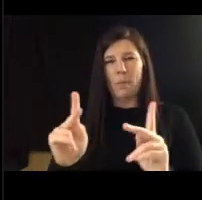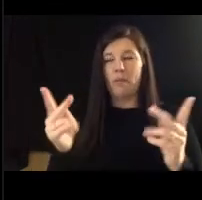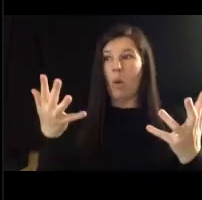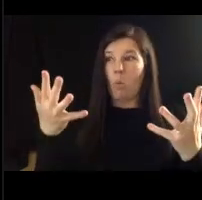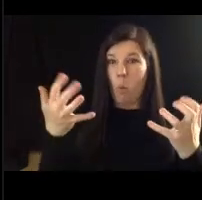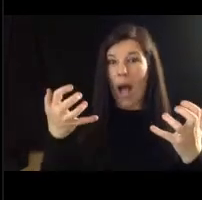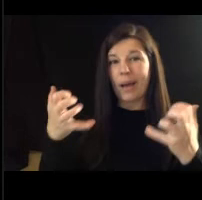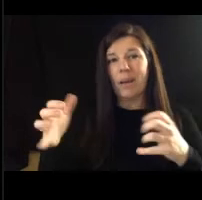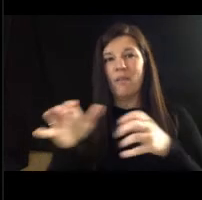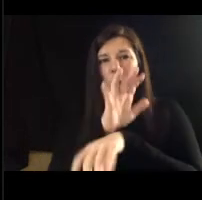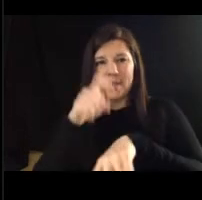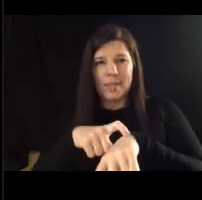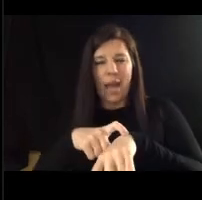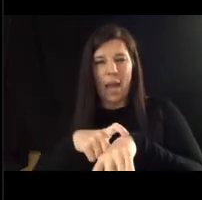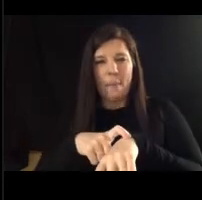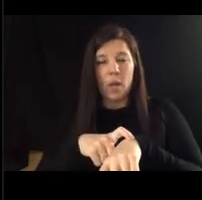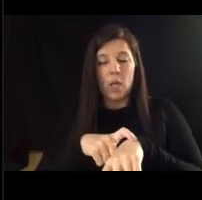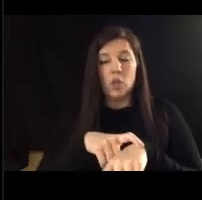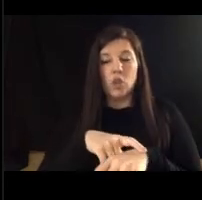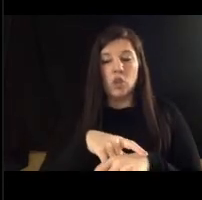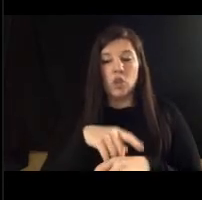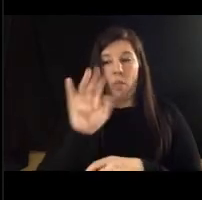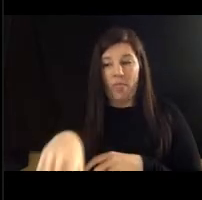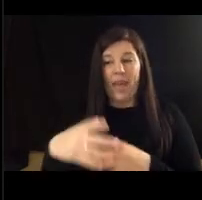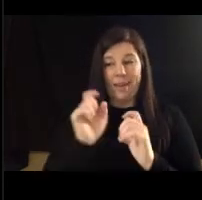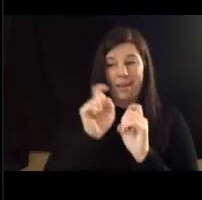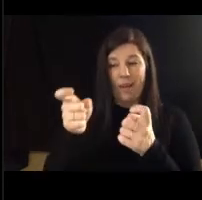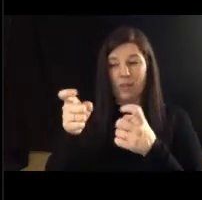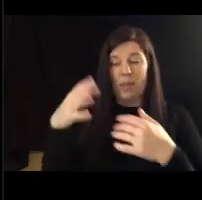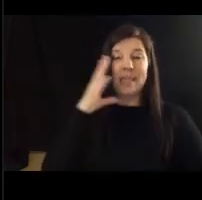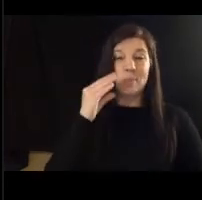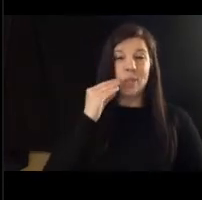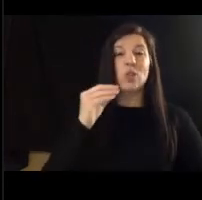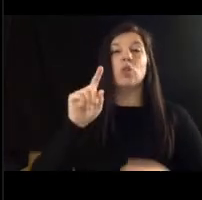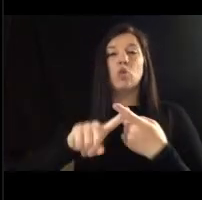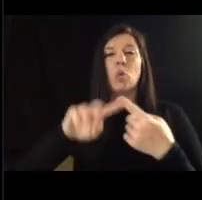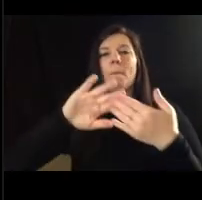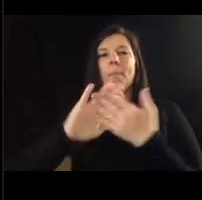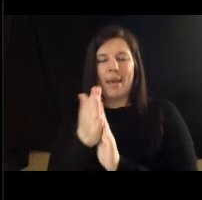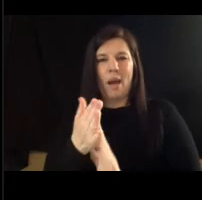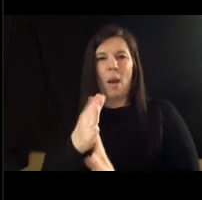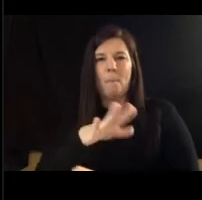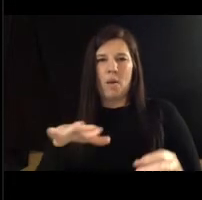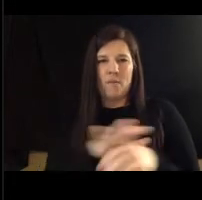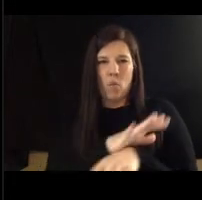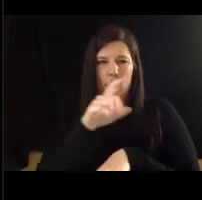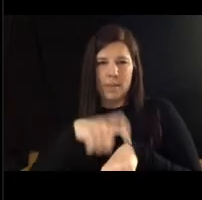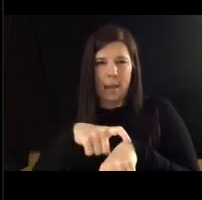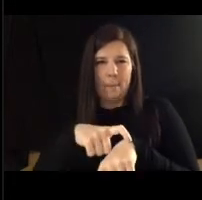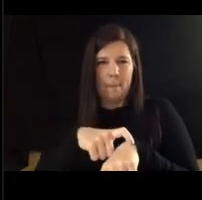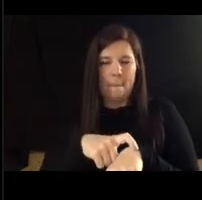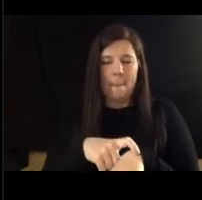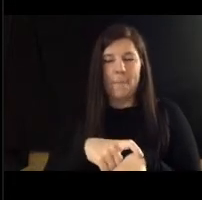employment and it gives them the experience level to do that usually reservists are not paid but in some situations they are